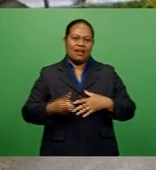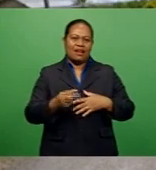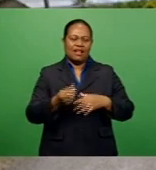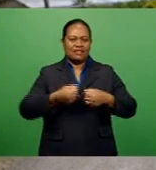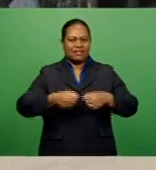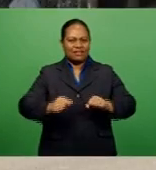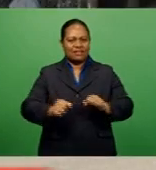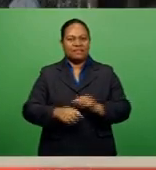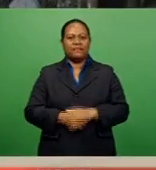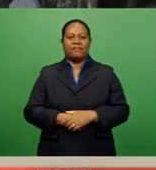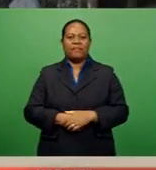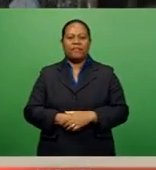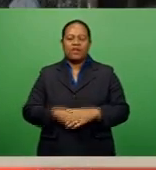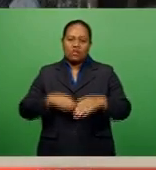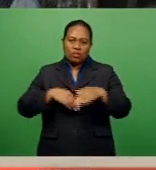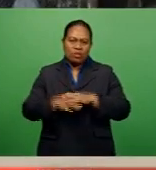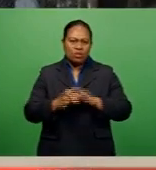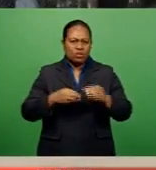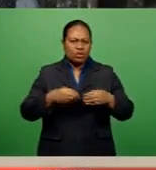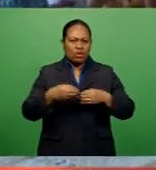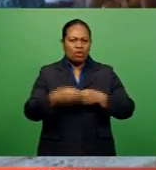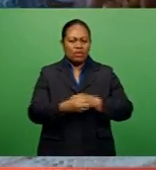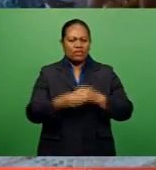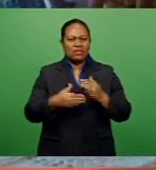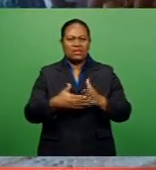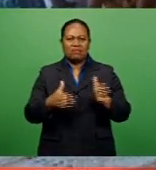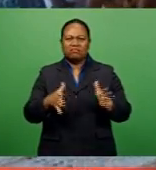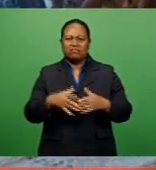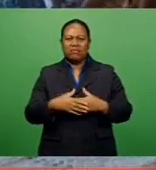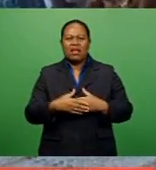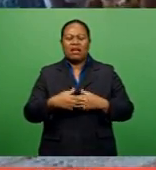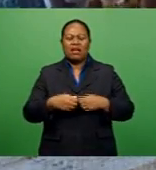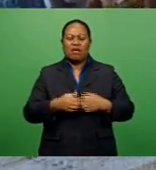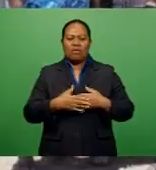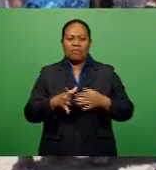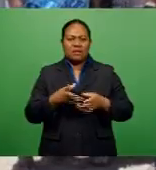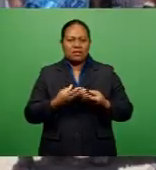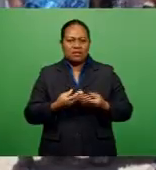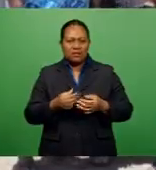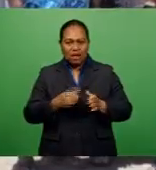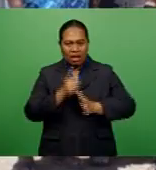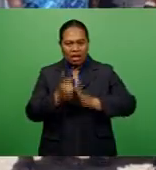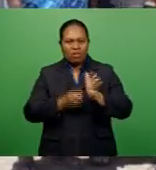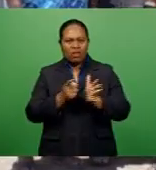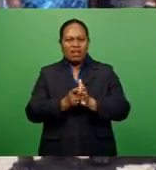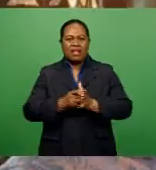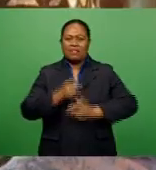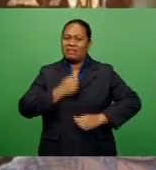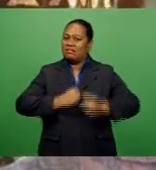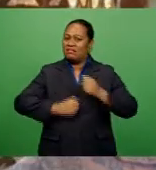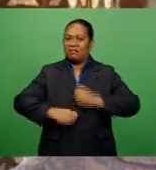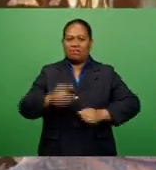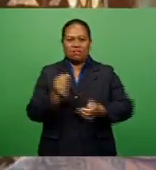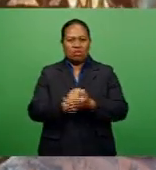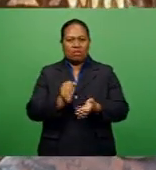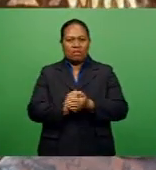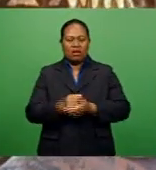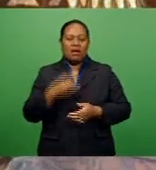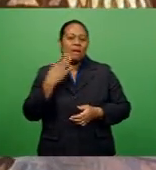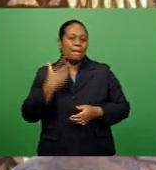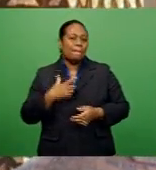With the post office having strict opening hours, these villagers usually struggle to obtain cash. It's about helping us